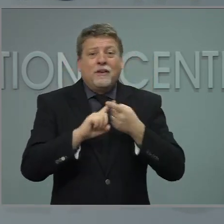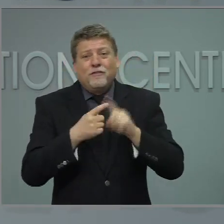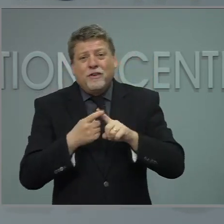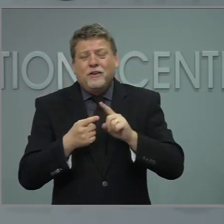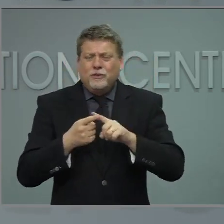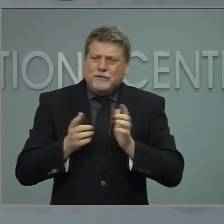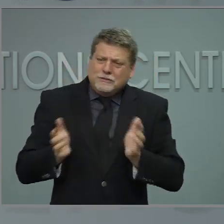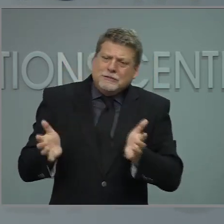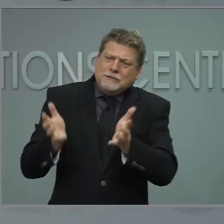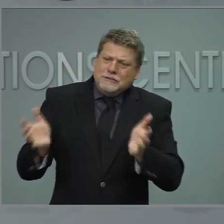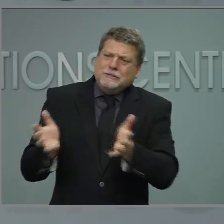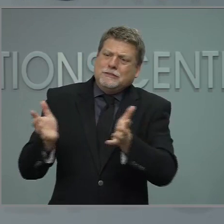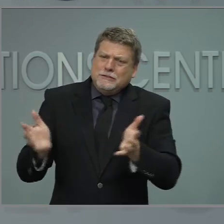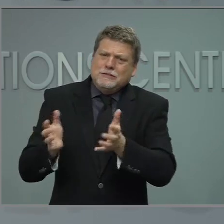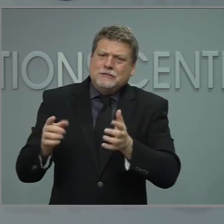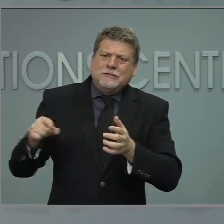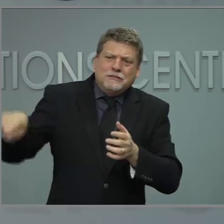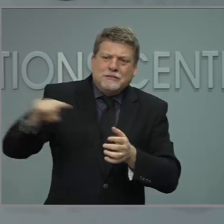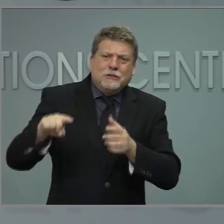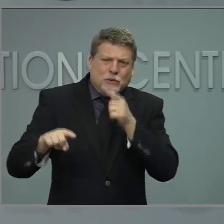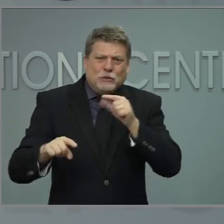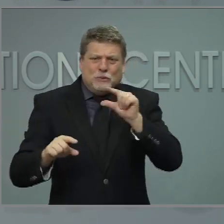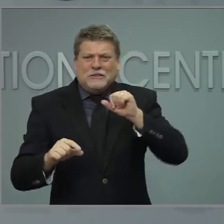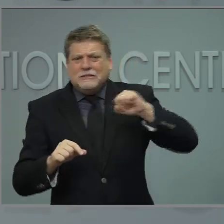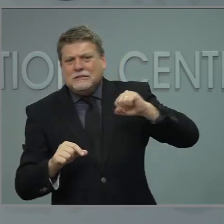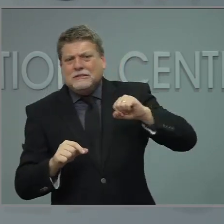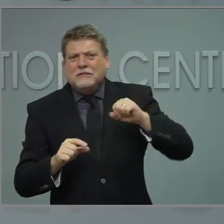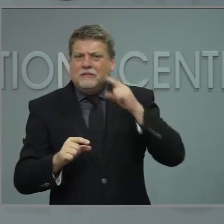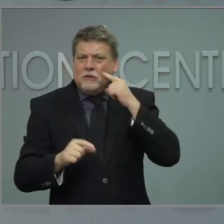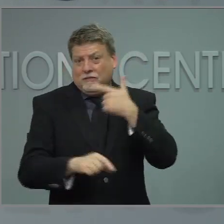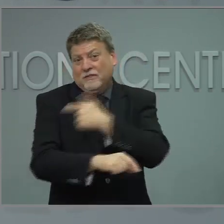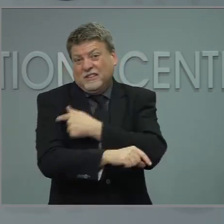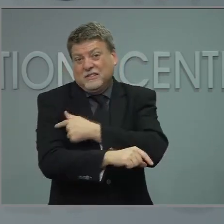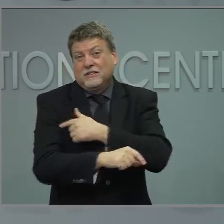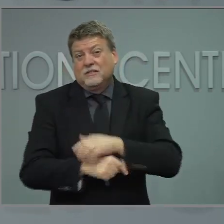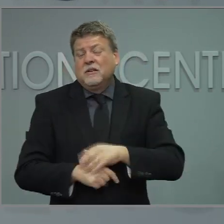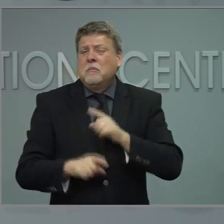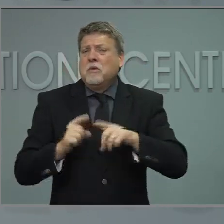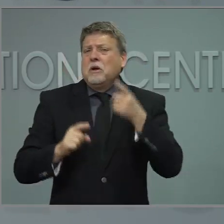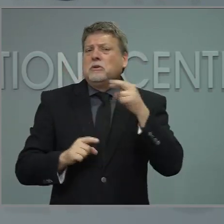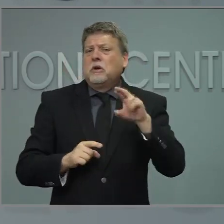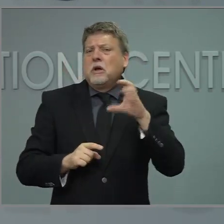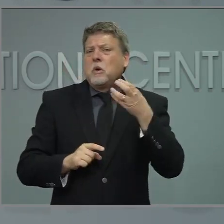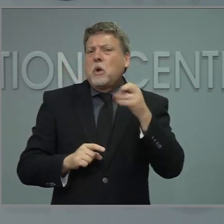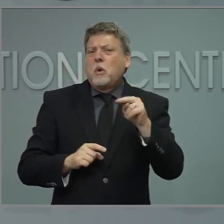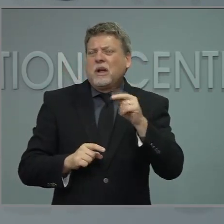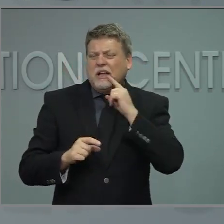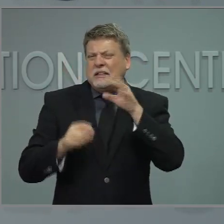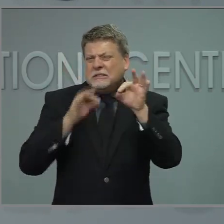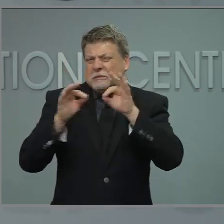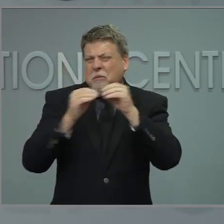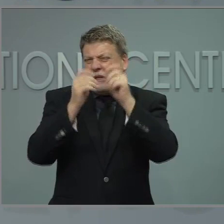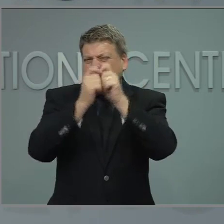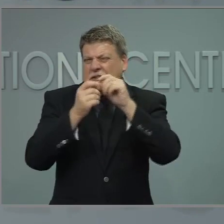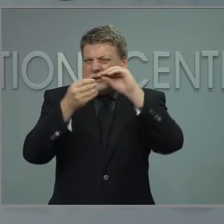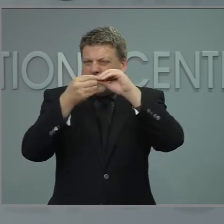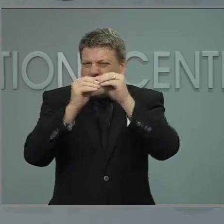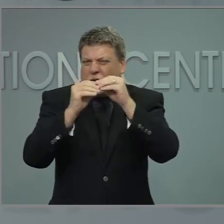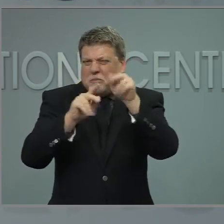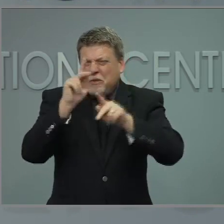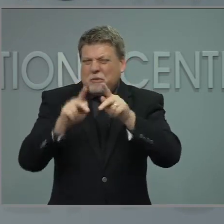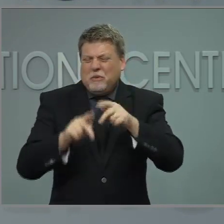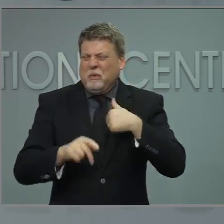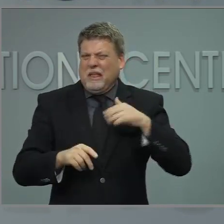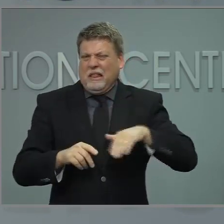and cajole those who may be hesitant about getting the vaccine. I'll let Dr. Cohen talk about what numbers we want to hit. I don't think we